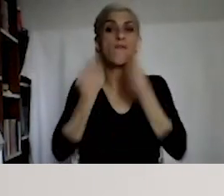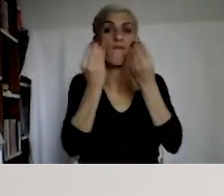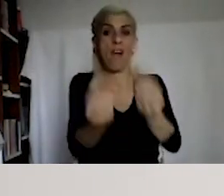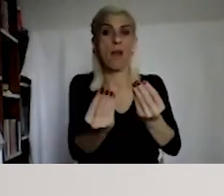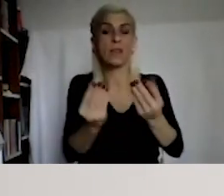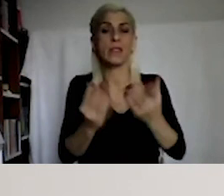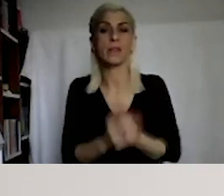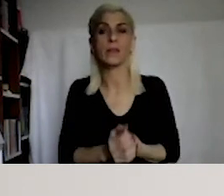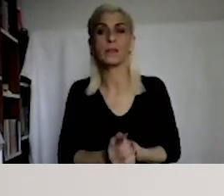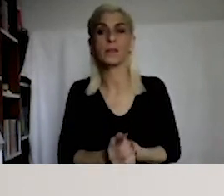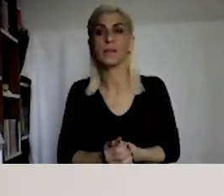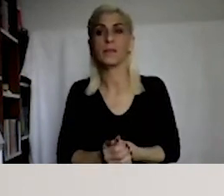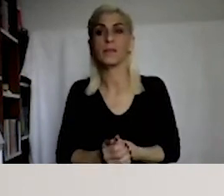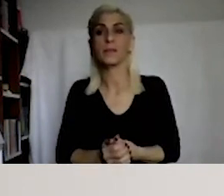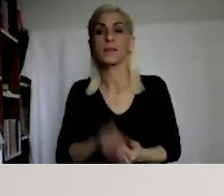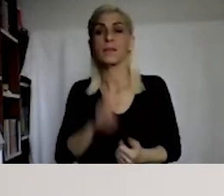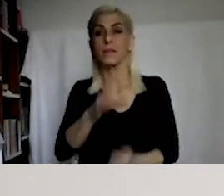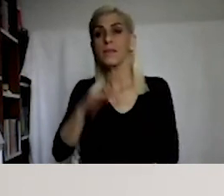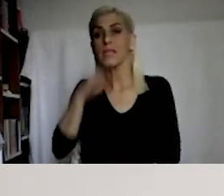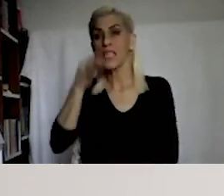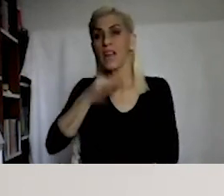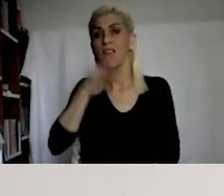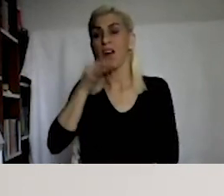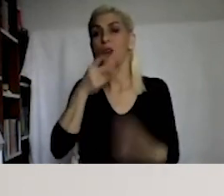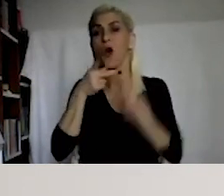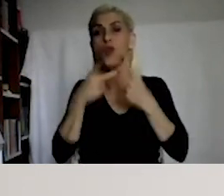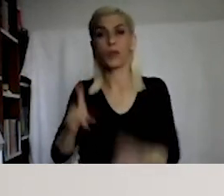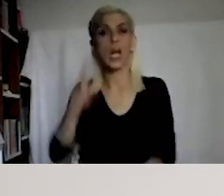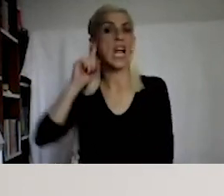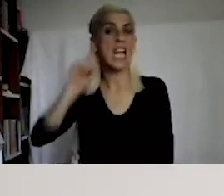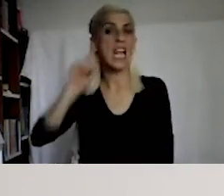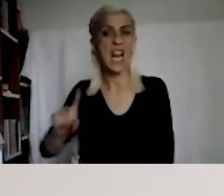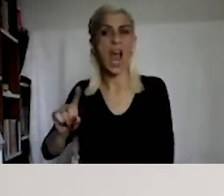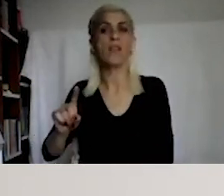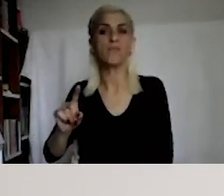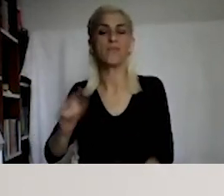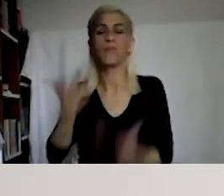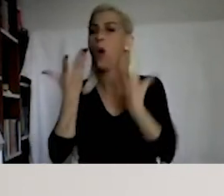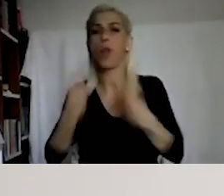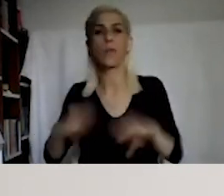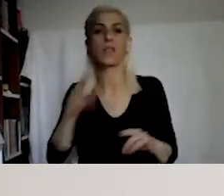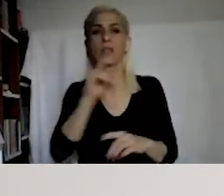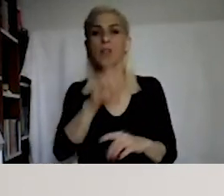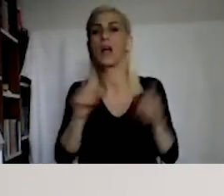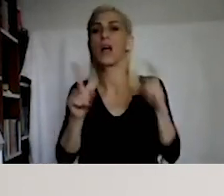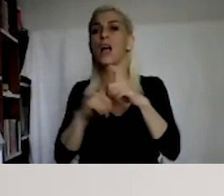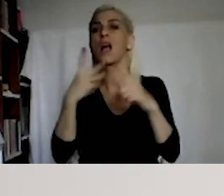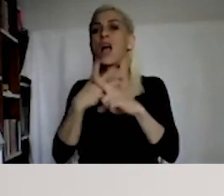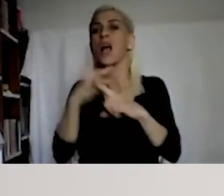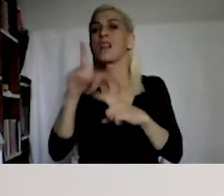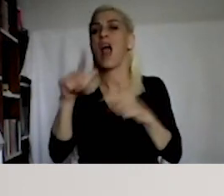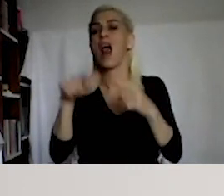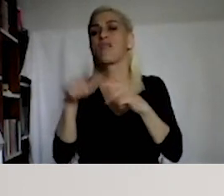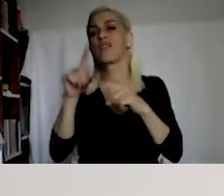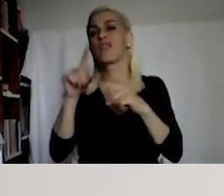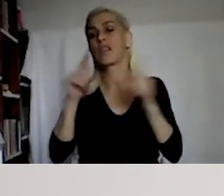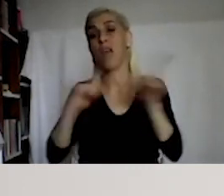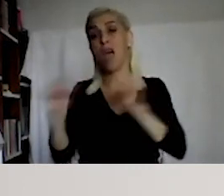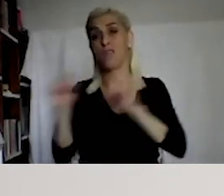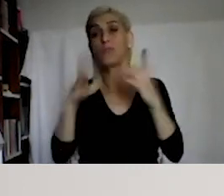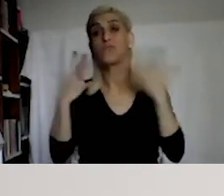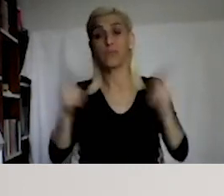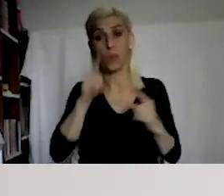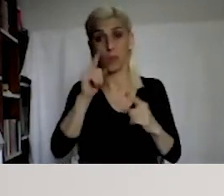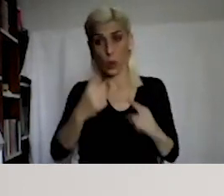And it is not considered as an expression of freedom. If there is hate speech,